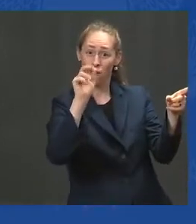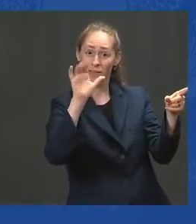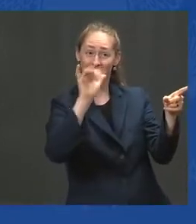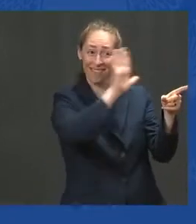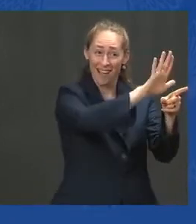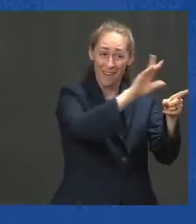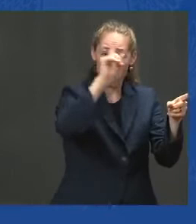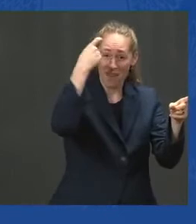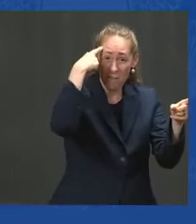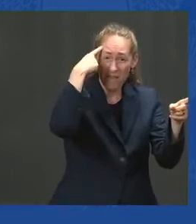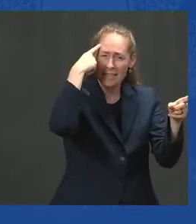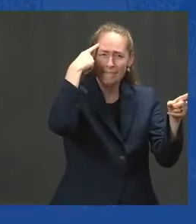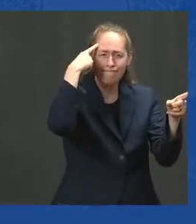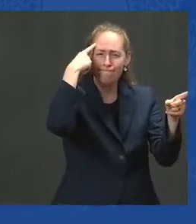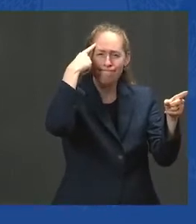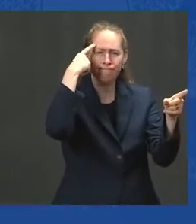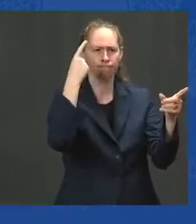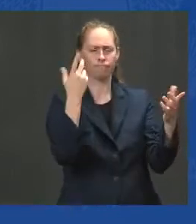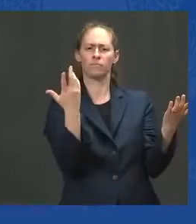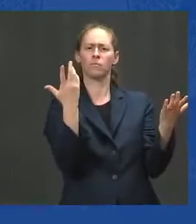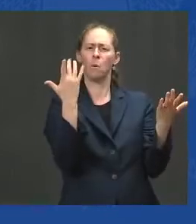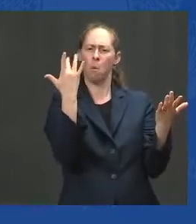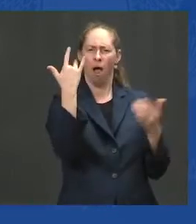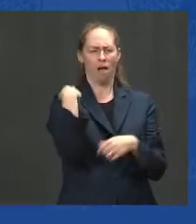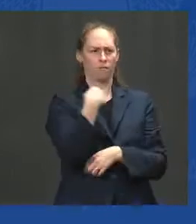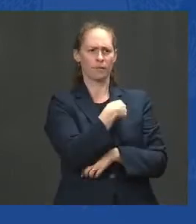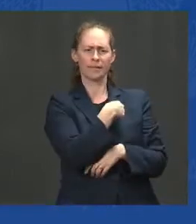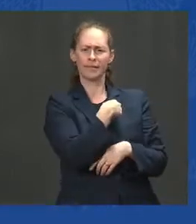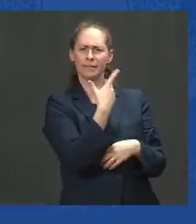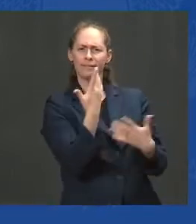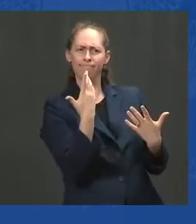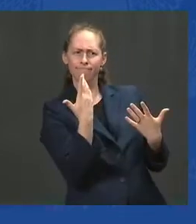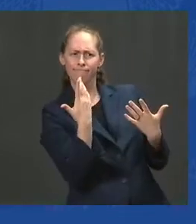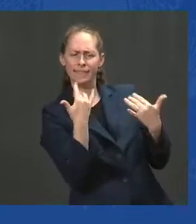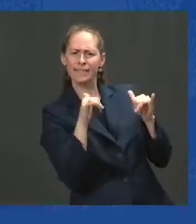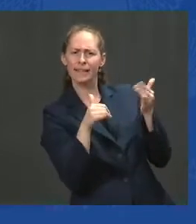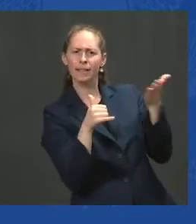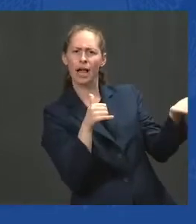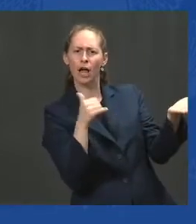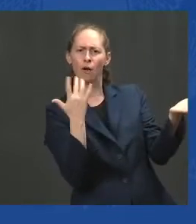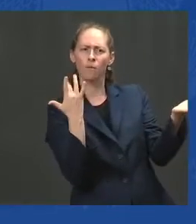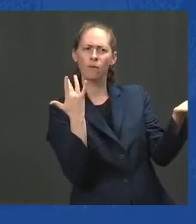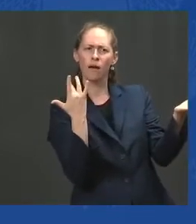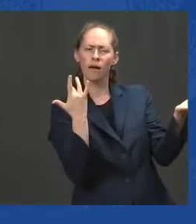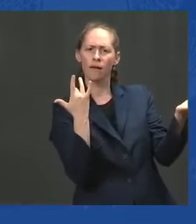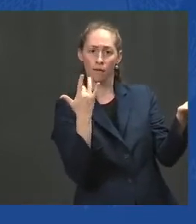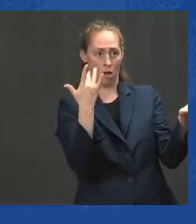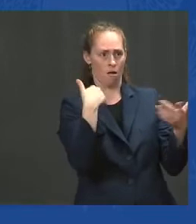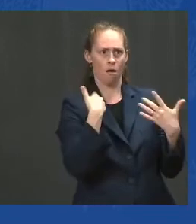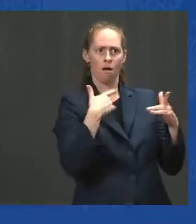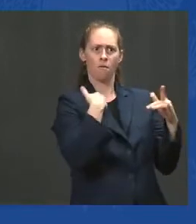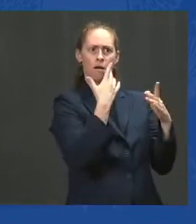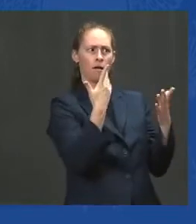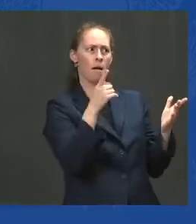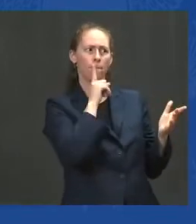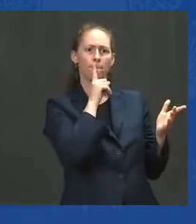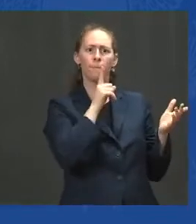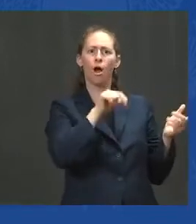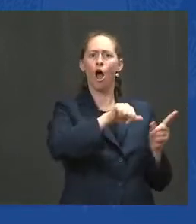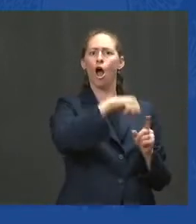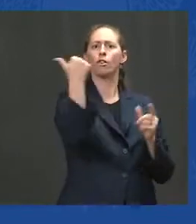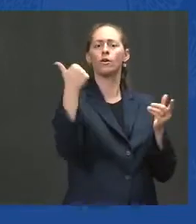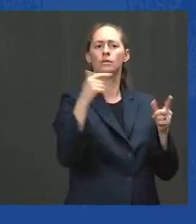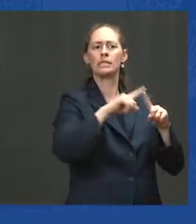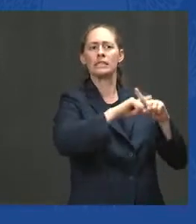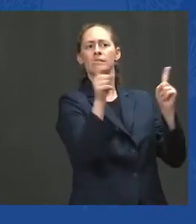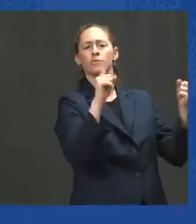preventing a terrorist attack on America's homeland. I've argued for many years that our mission should